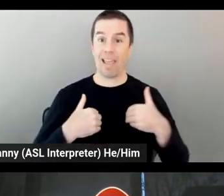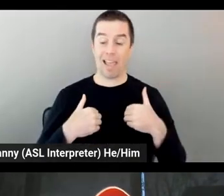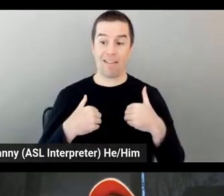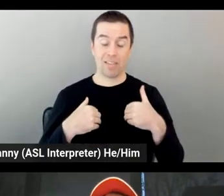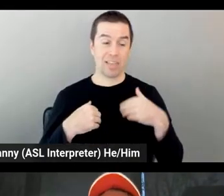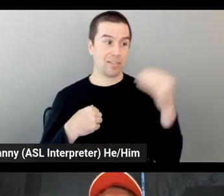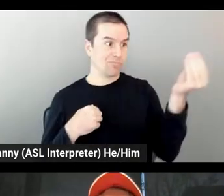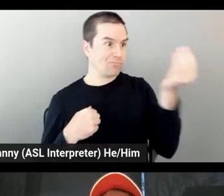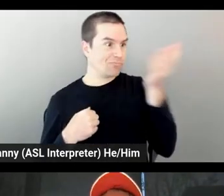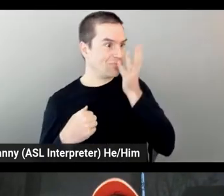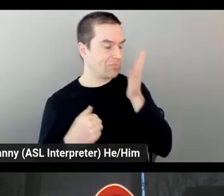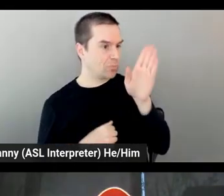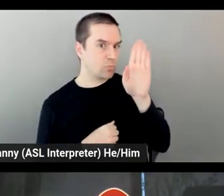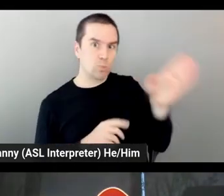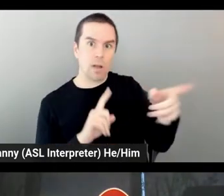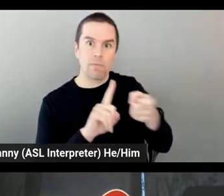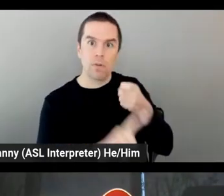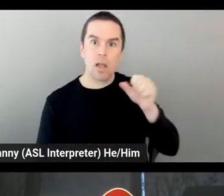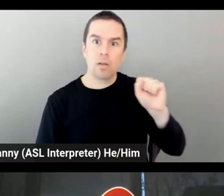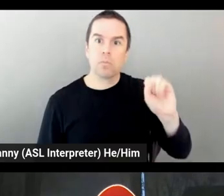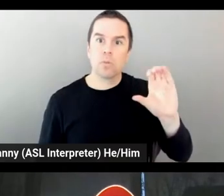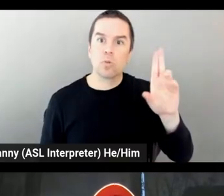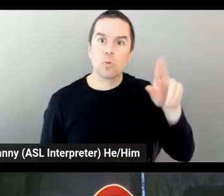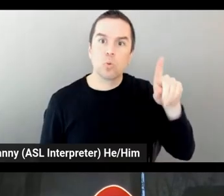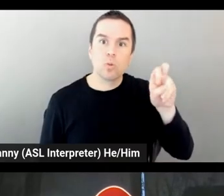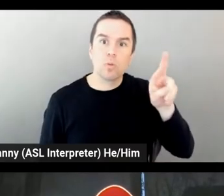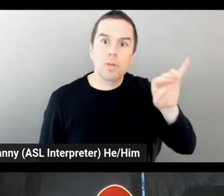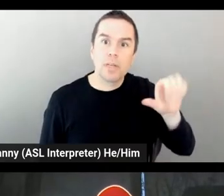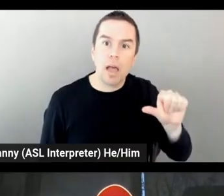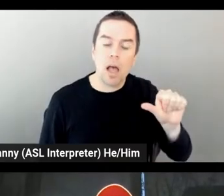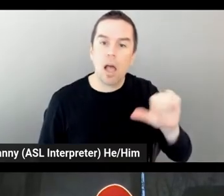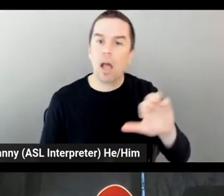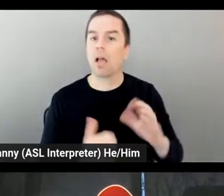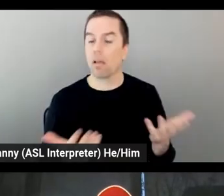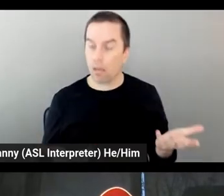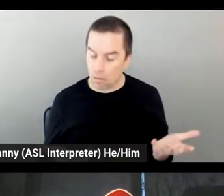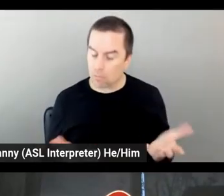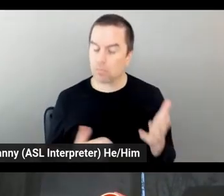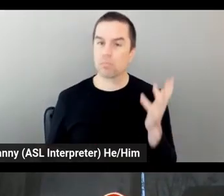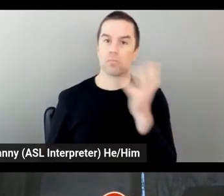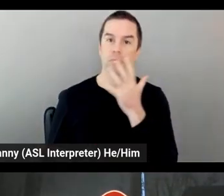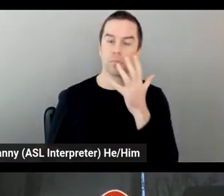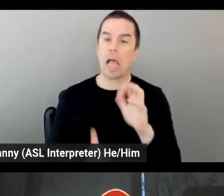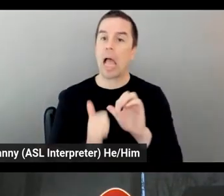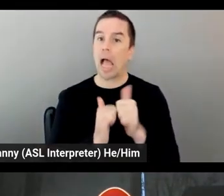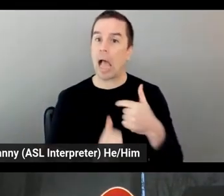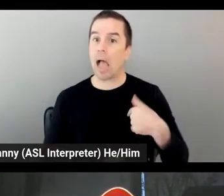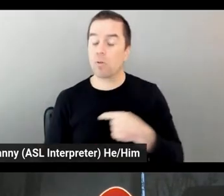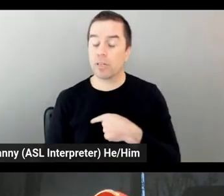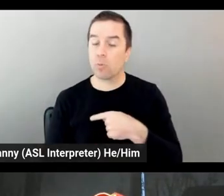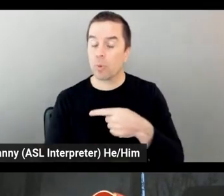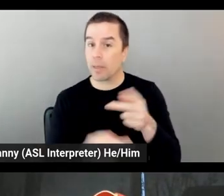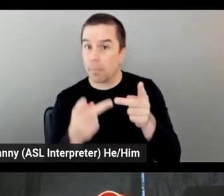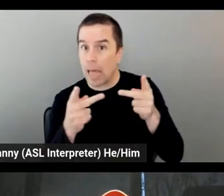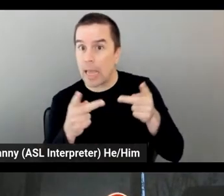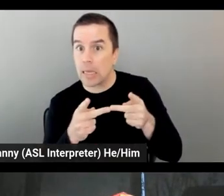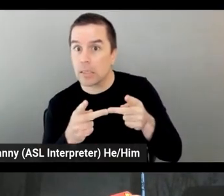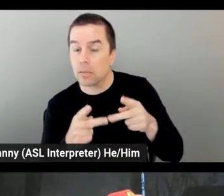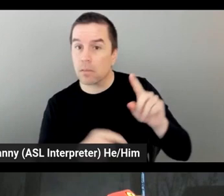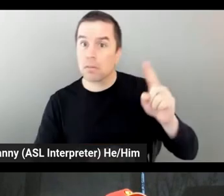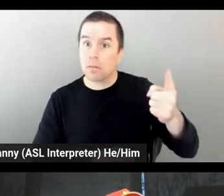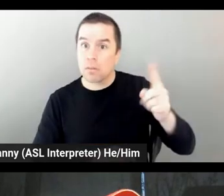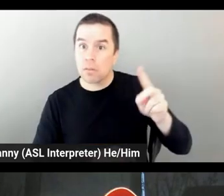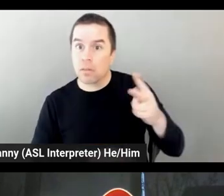okay, how did we take the pole? I mean, what was the main thing or why we did that specific